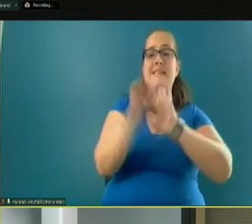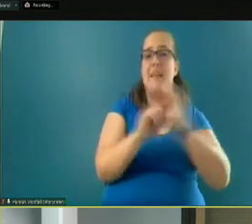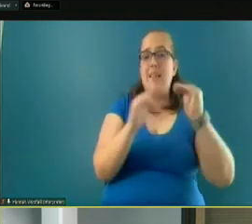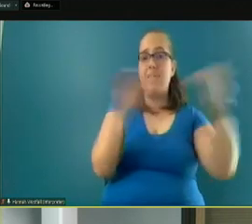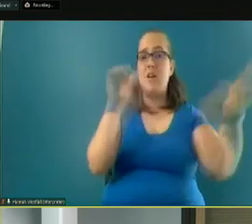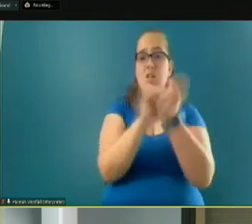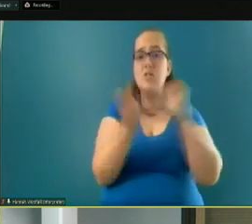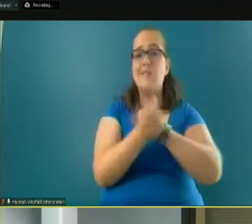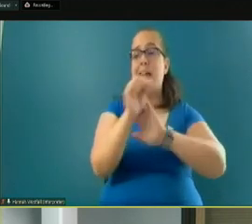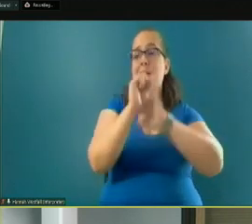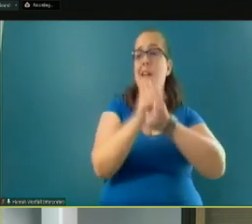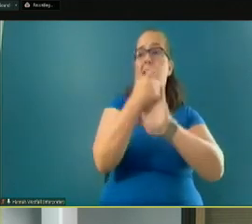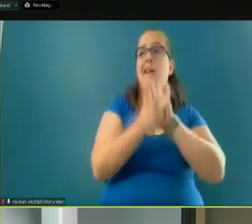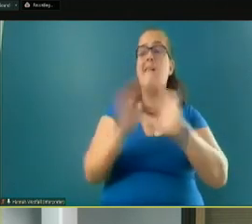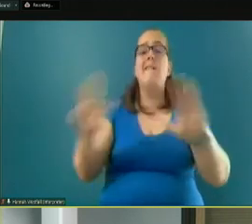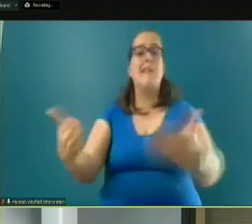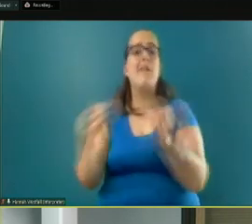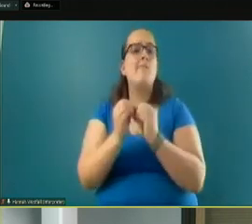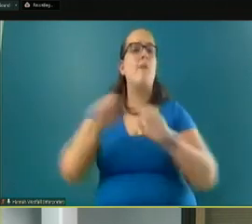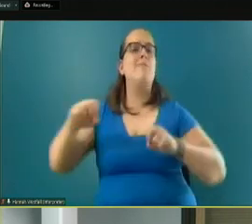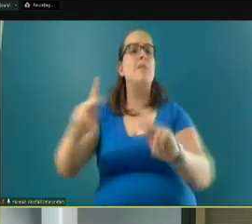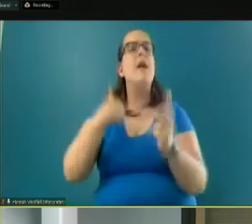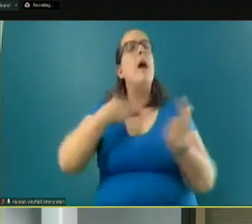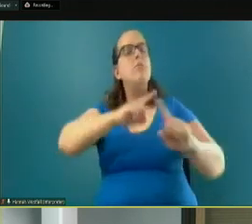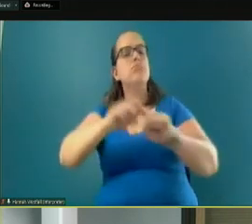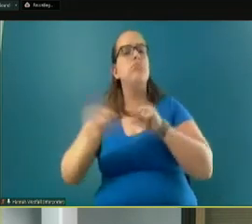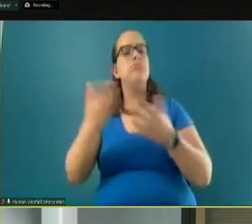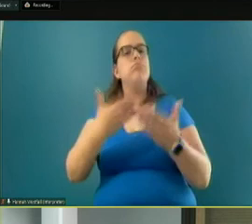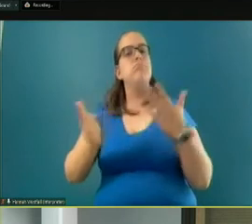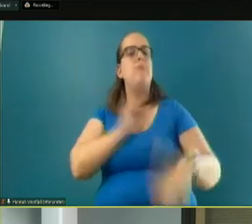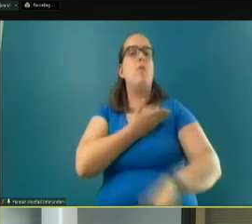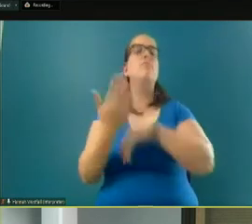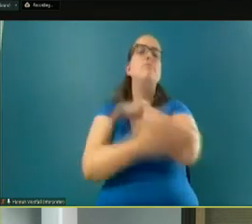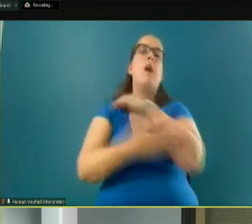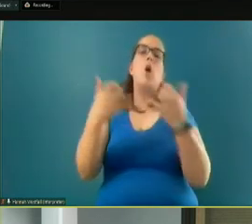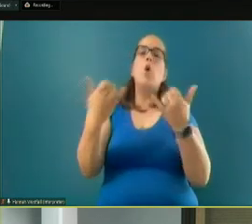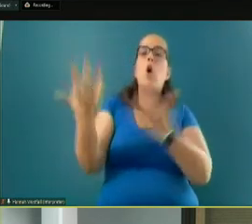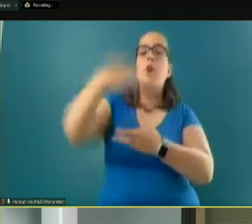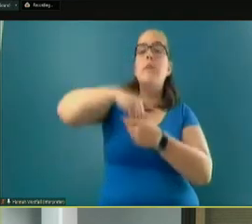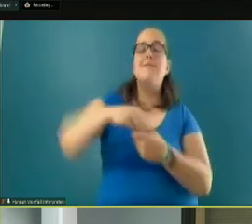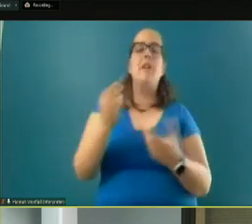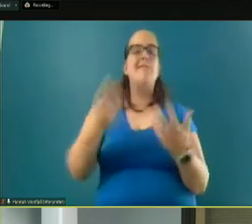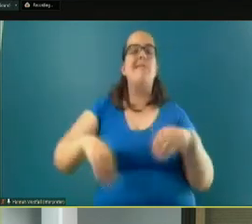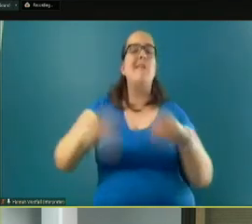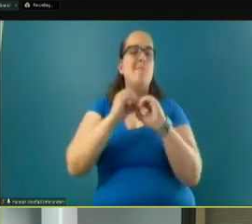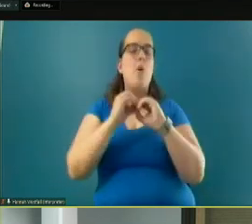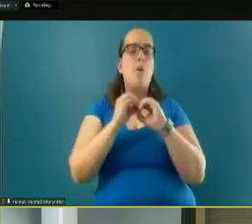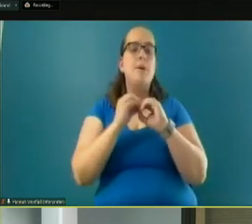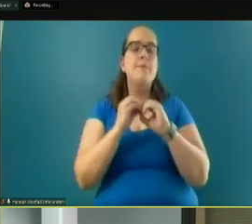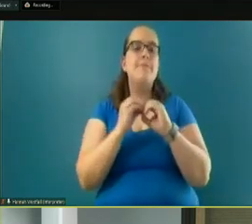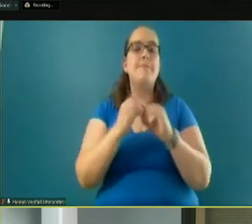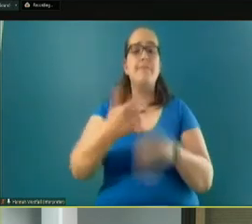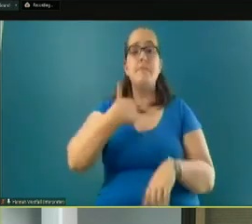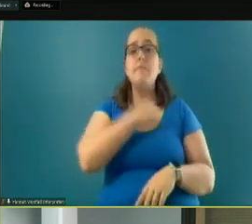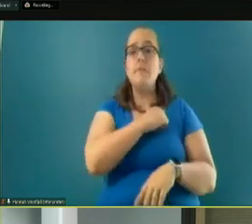provide more opportunities? So there are a variety of things that our county is currently involved in, and there's more that we